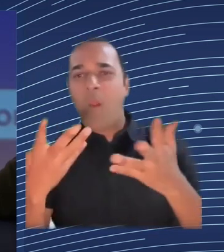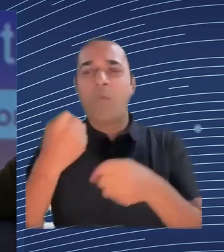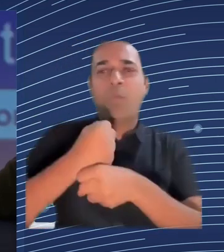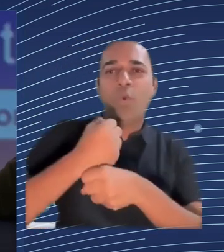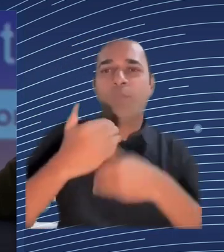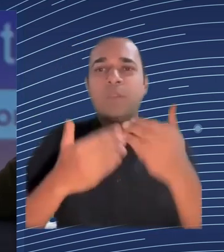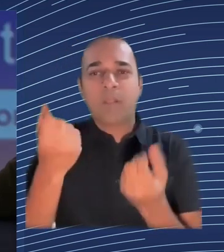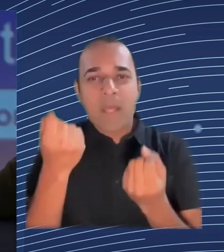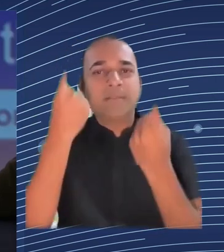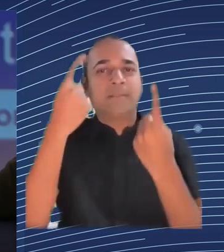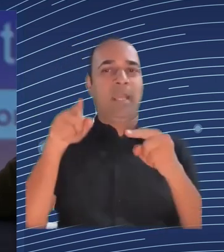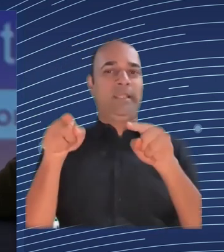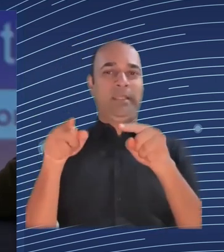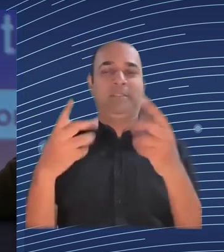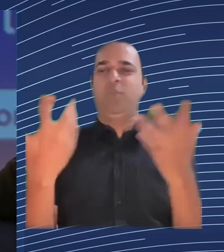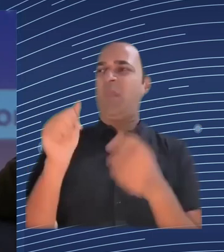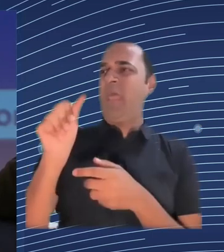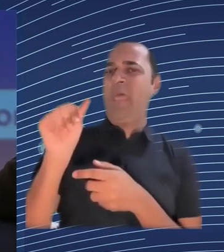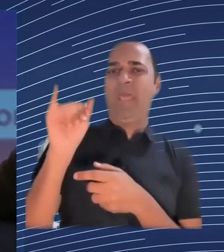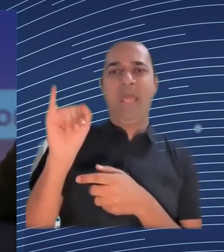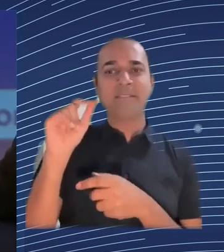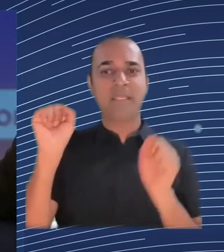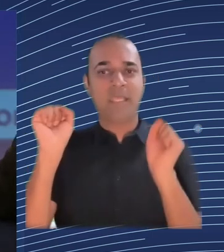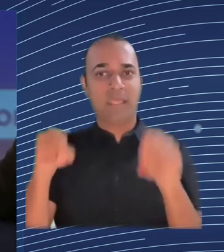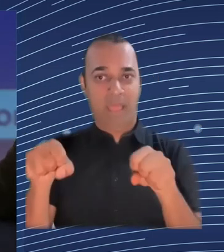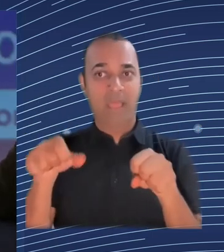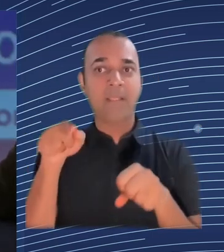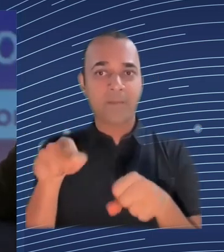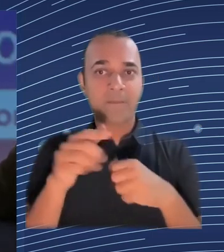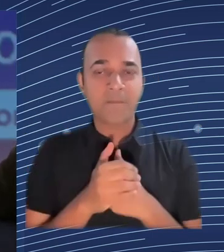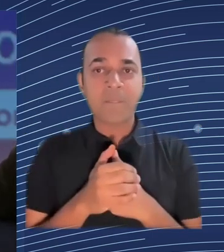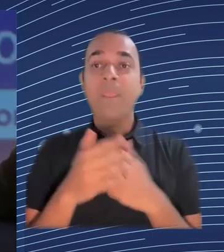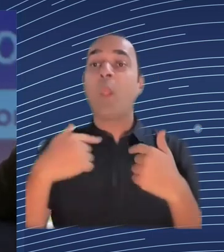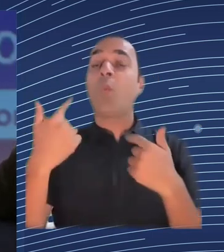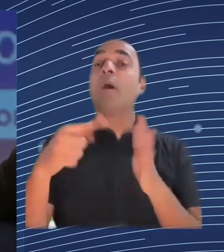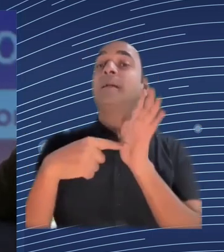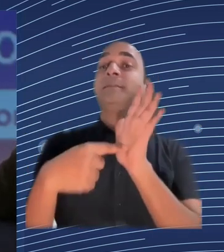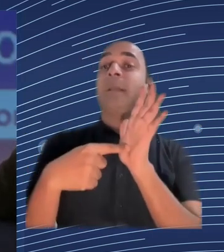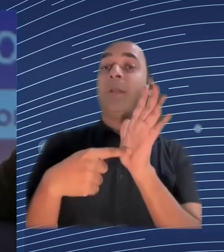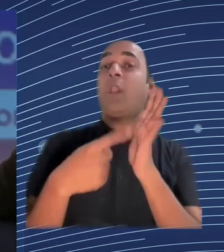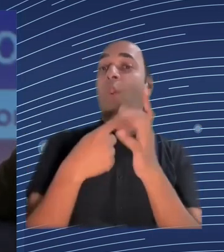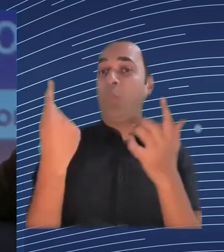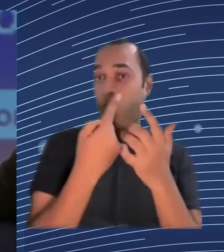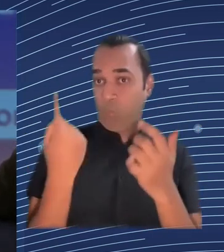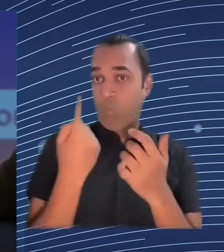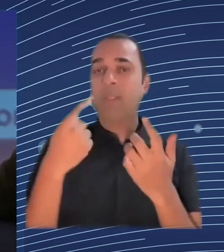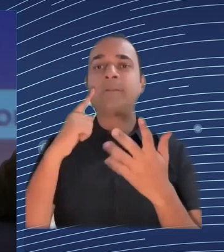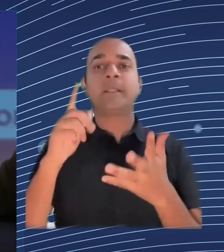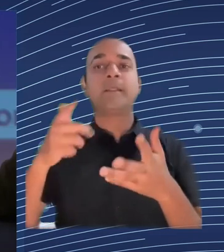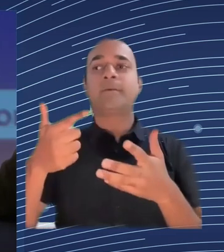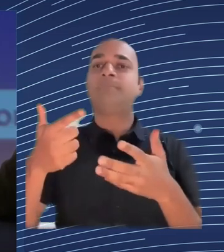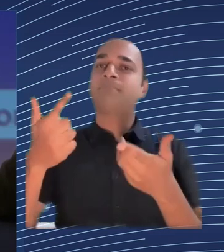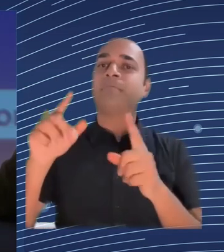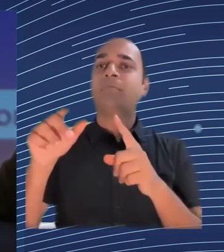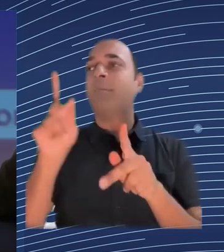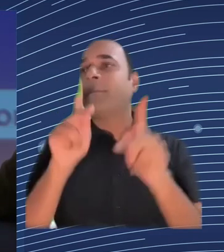opportunity to go and invest in two days learning in particular looking at things like robotic process automation and looking at things like chatbots